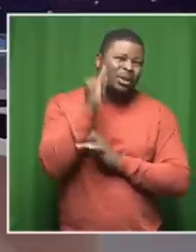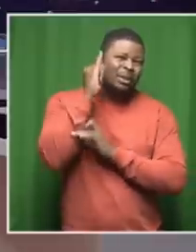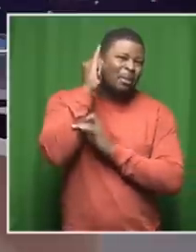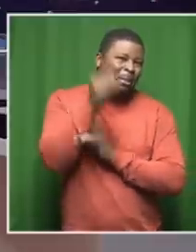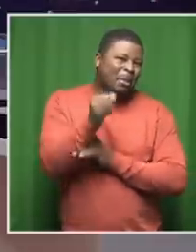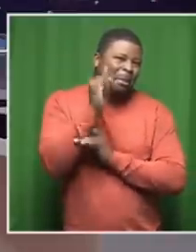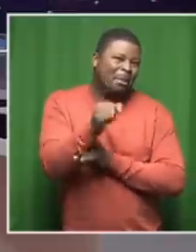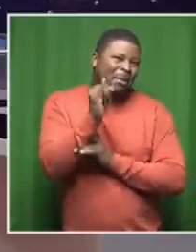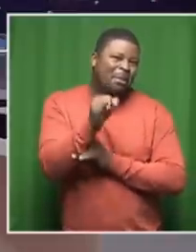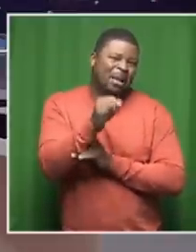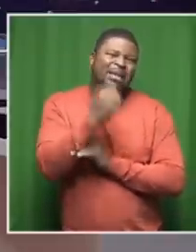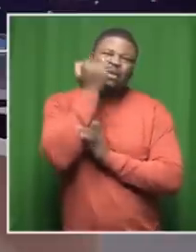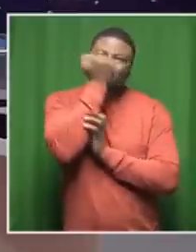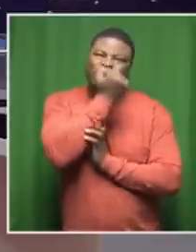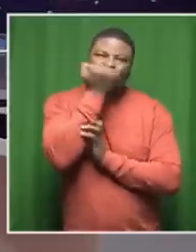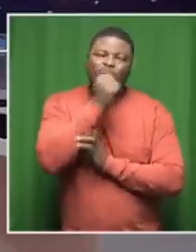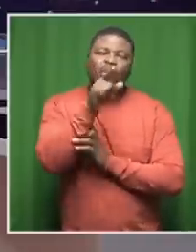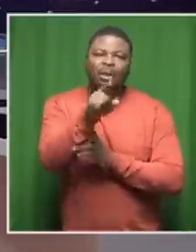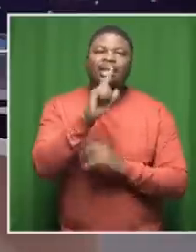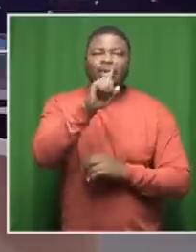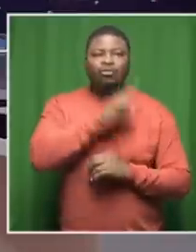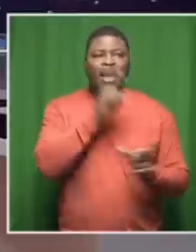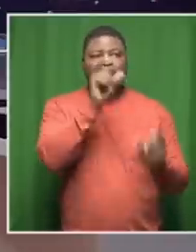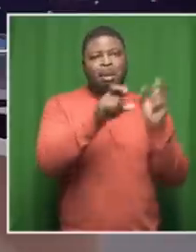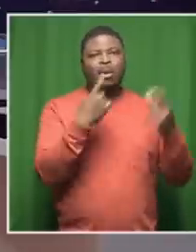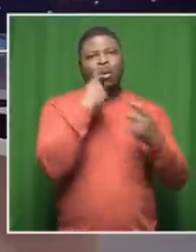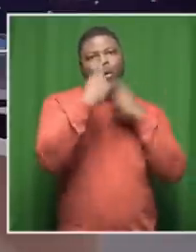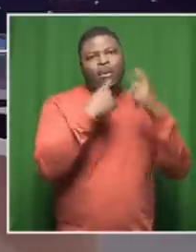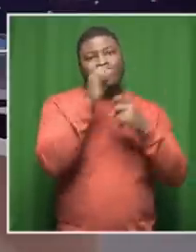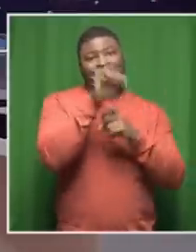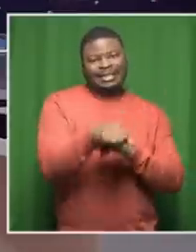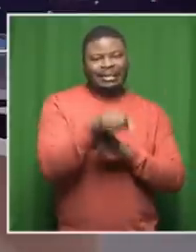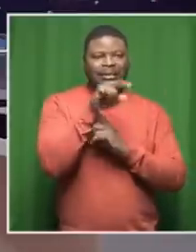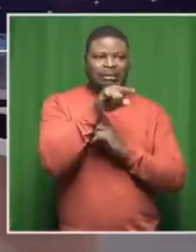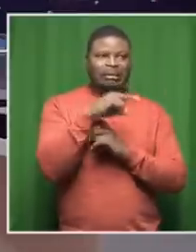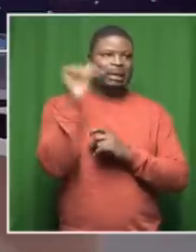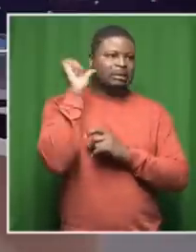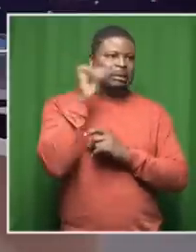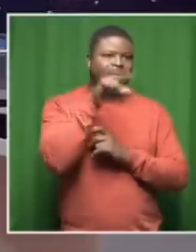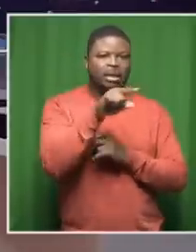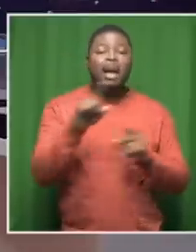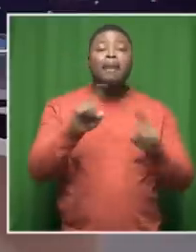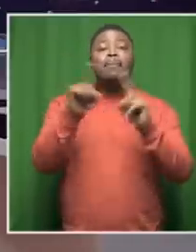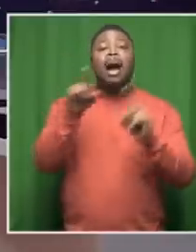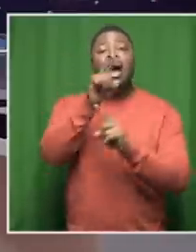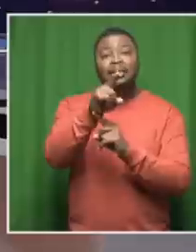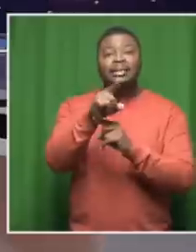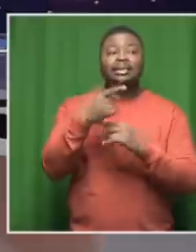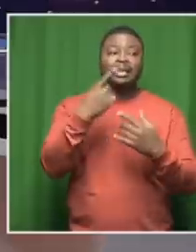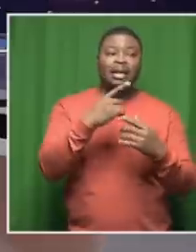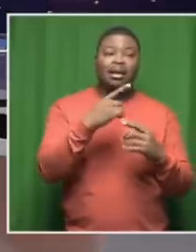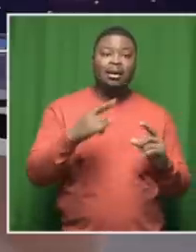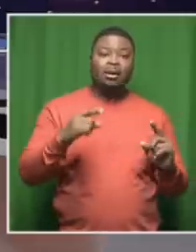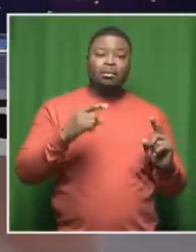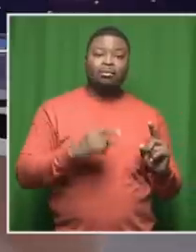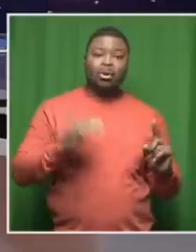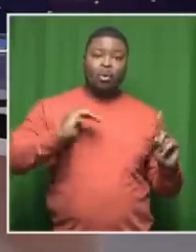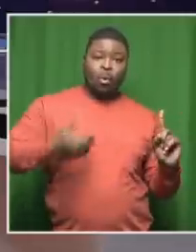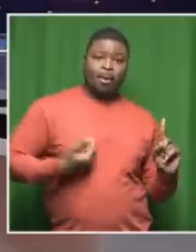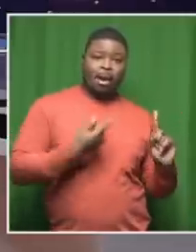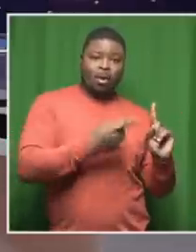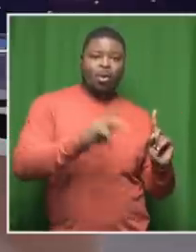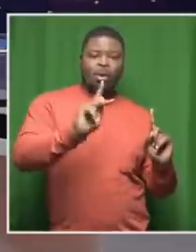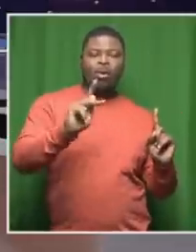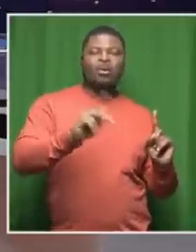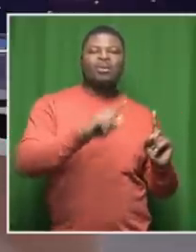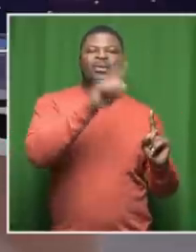complaining about that uh but apparently at some point during that exchange uh zandi kumalo had said uh